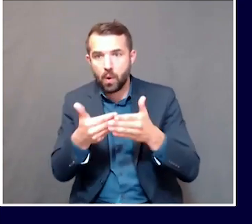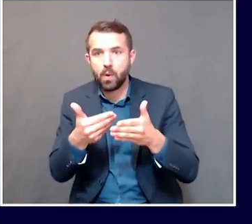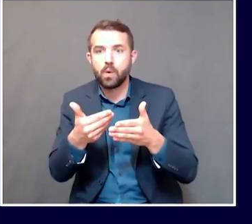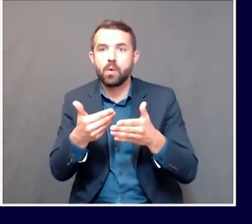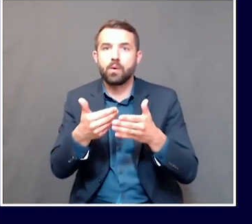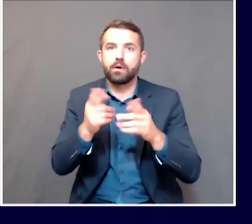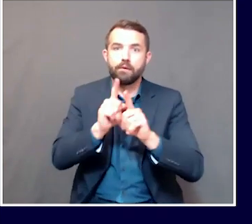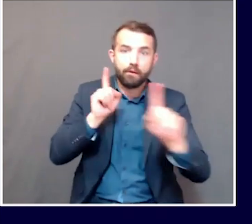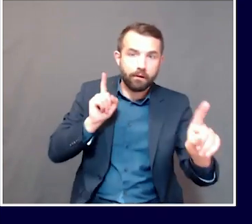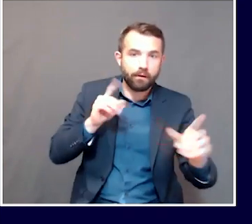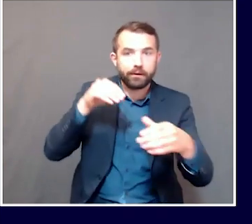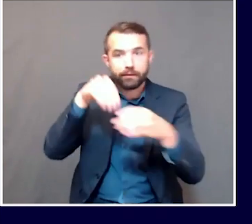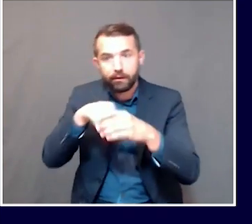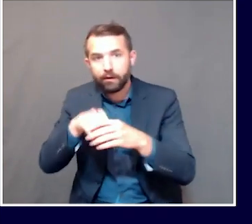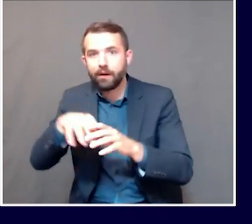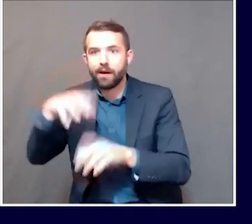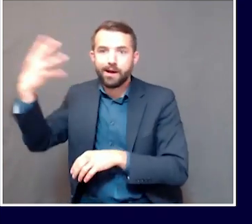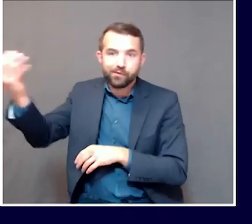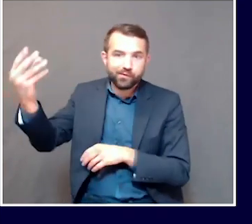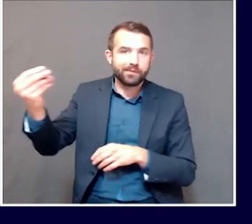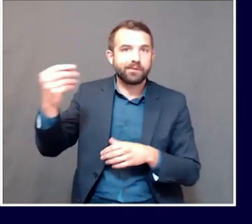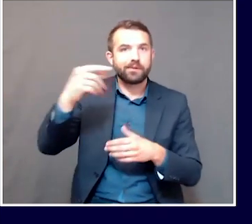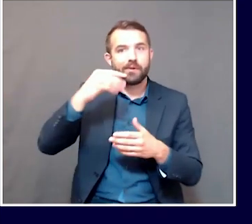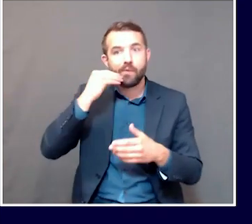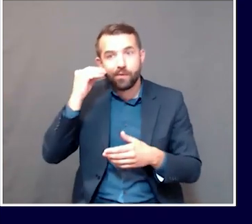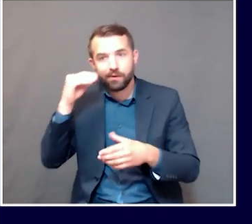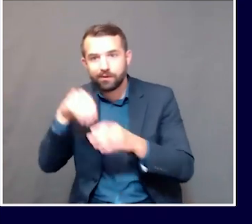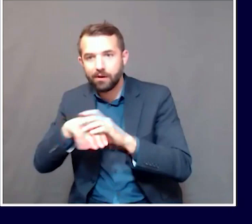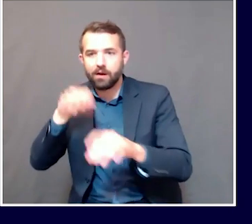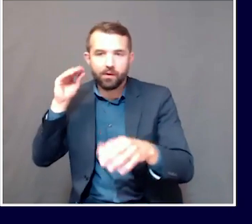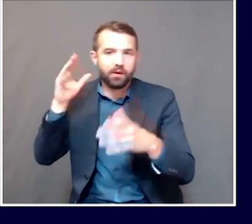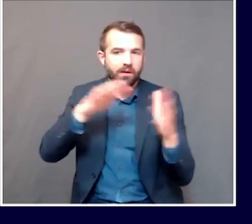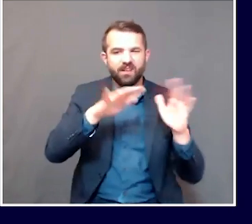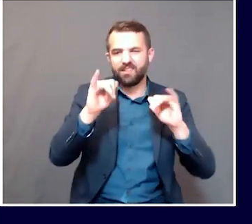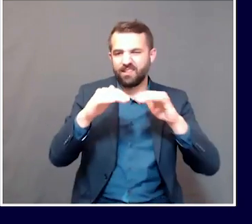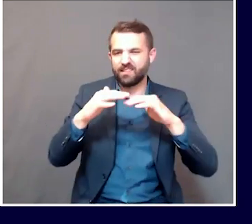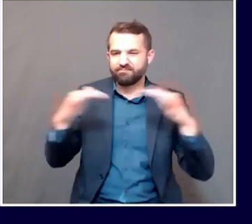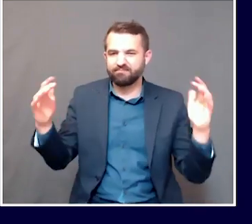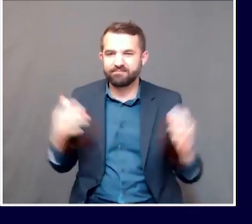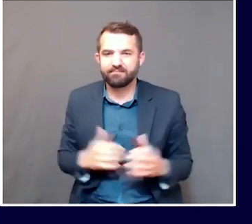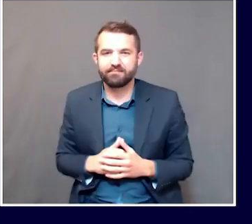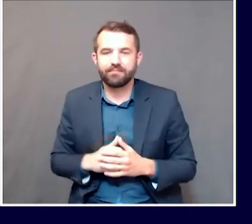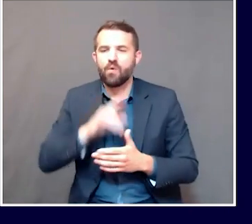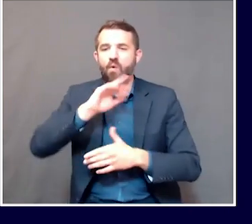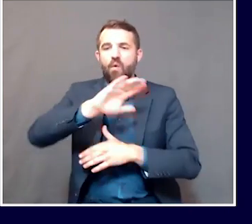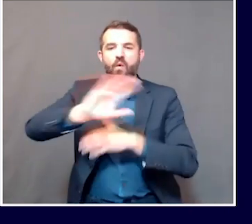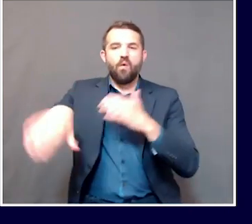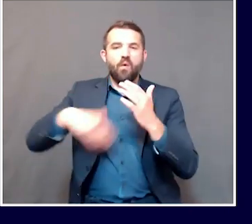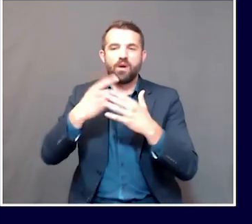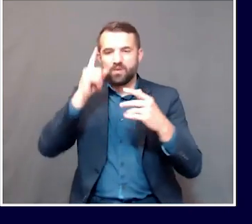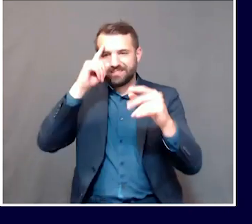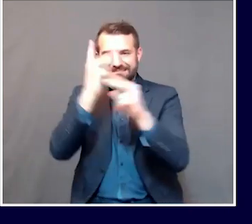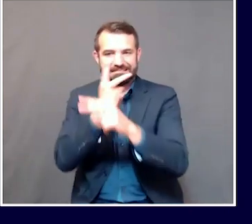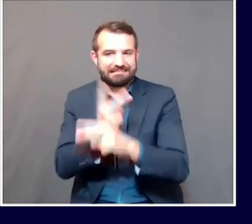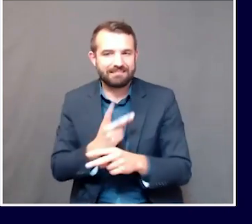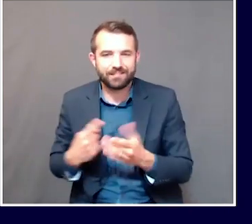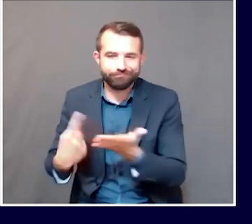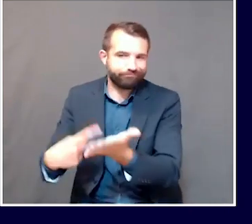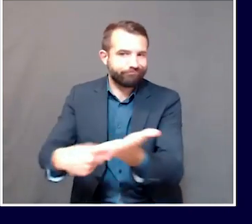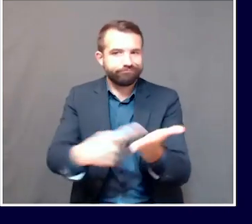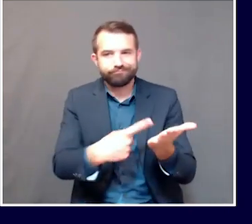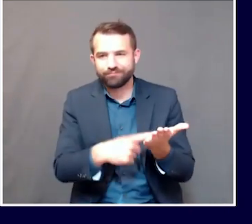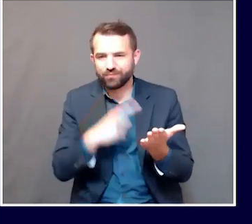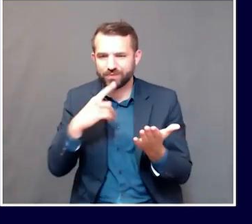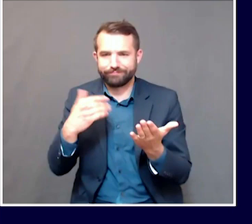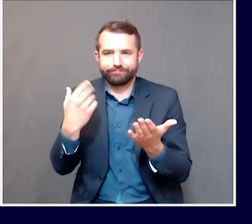indoors or outdoors. Indoor dining, by definition, is indoors. So it's a pretty, it's a difficult thing to gauge,